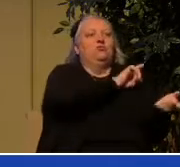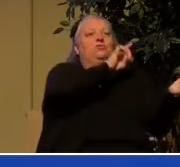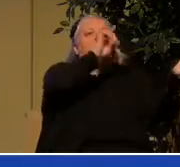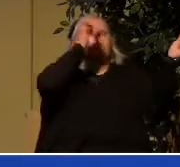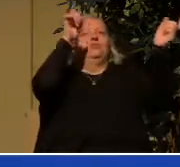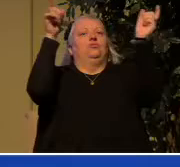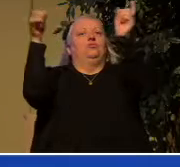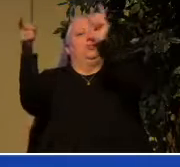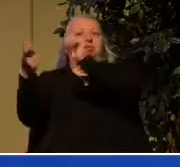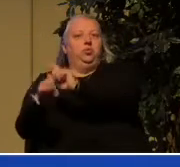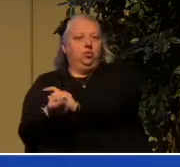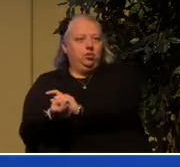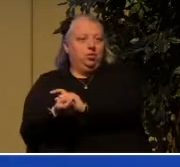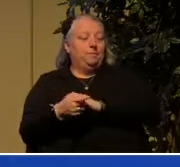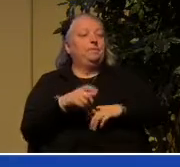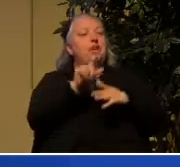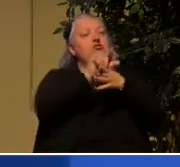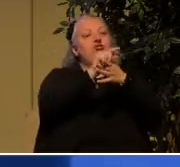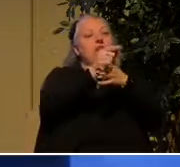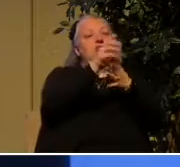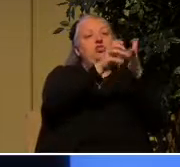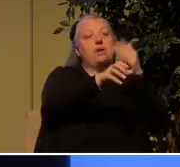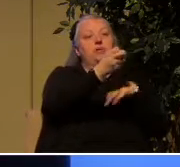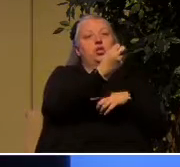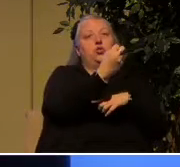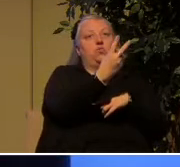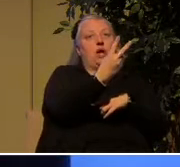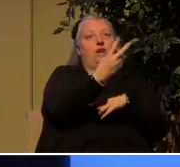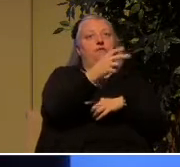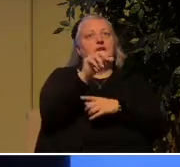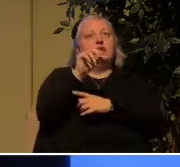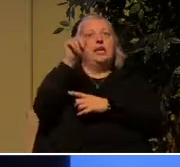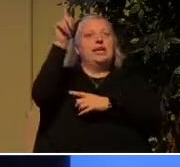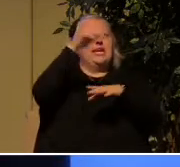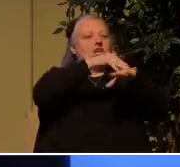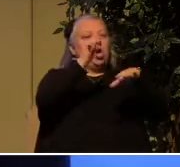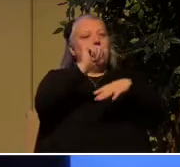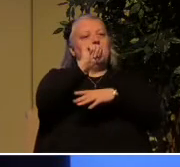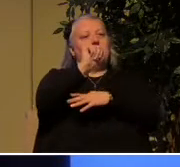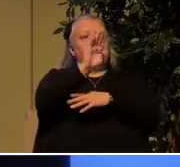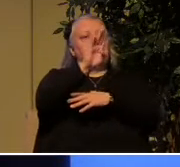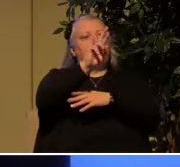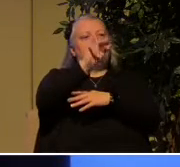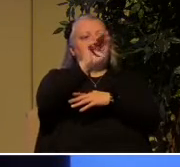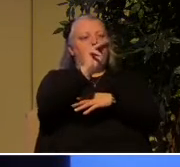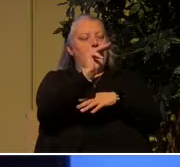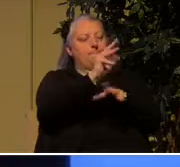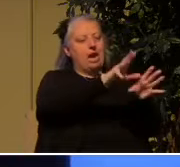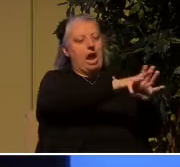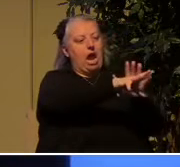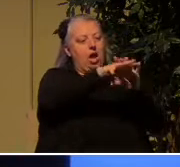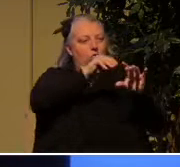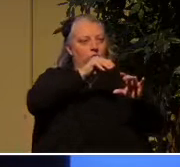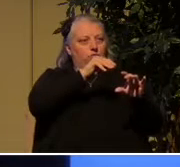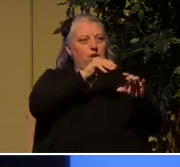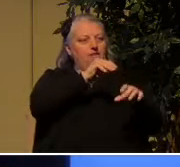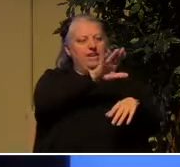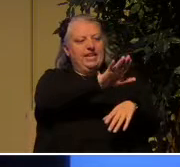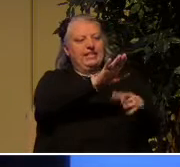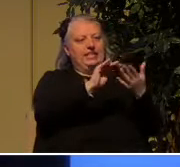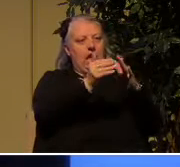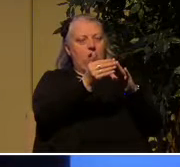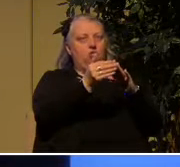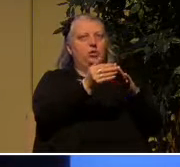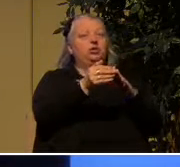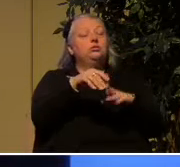Genesis chapter 12, when God calls Abram from Ur of the Chaldees and says to him in Genesis 17, 7 and 8, I